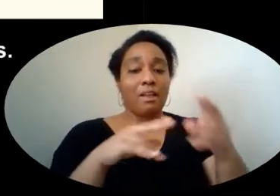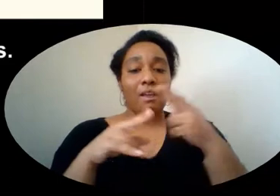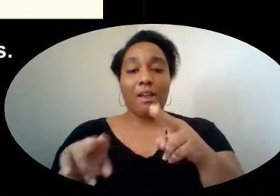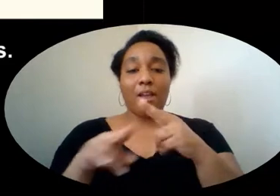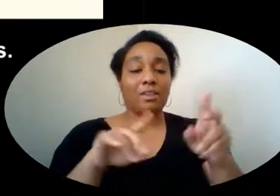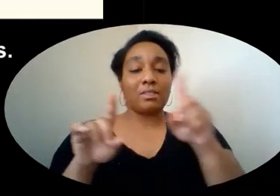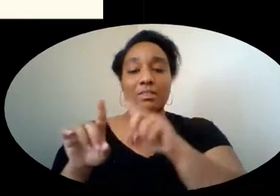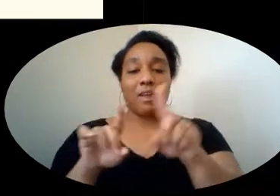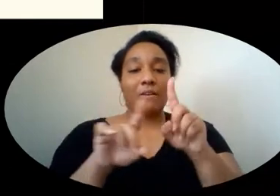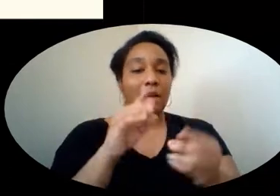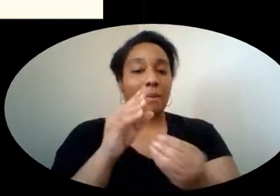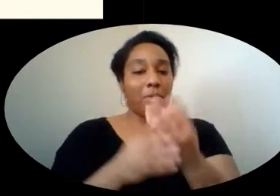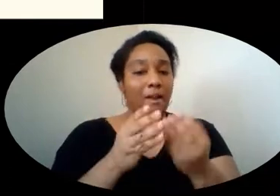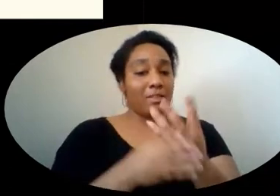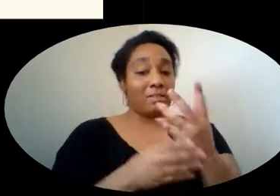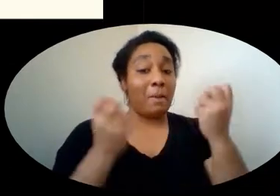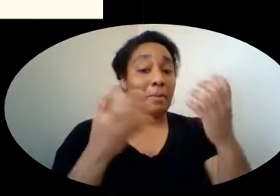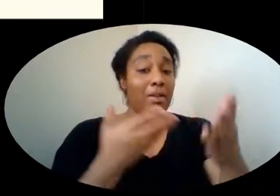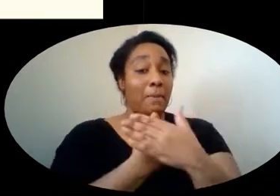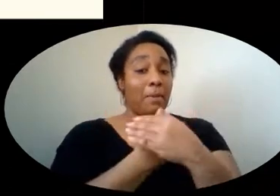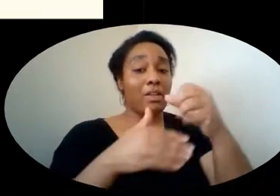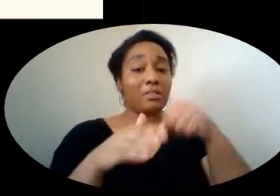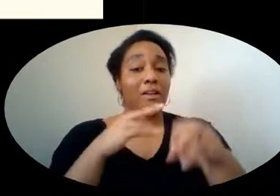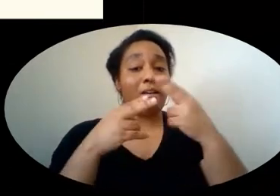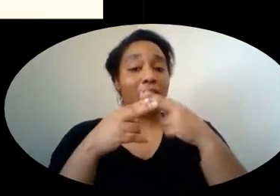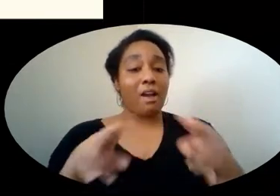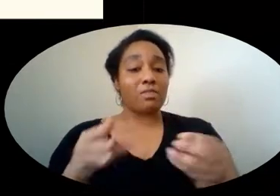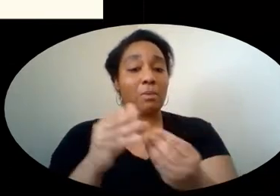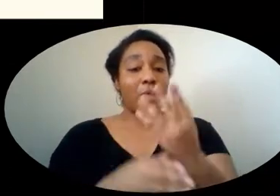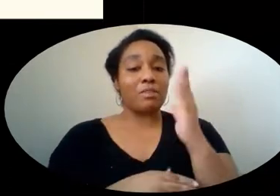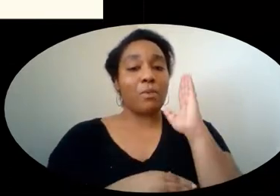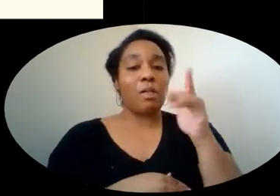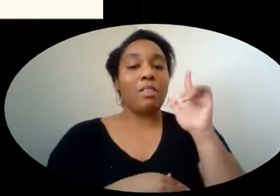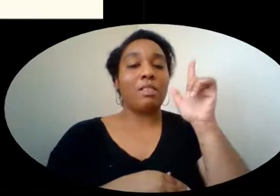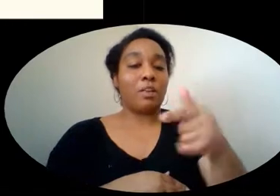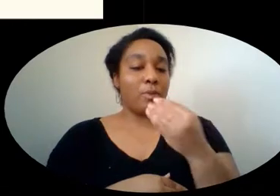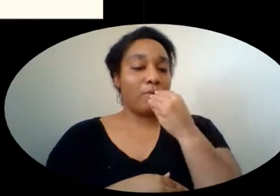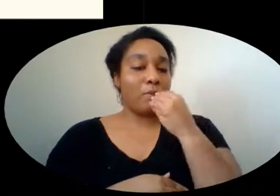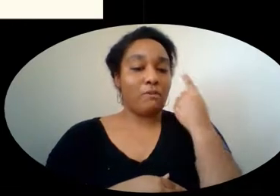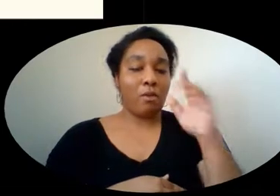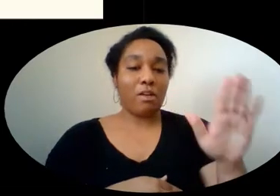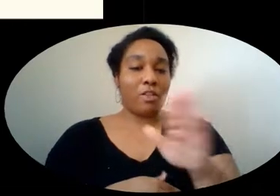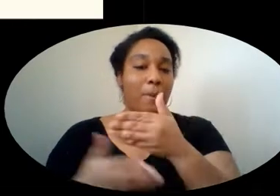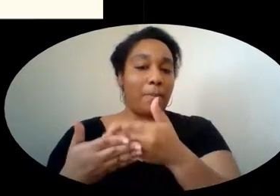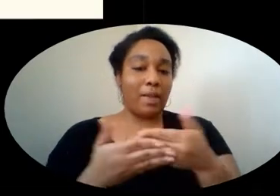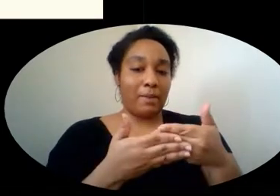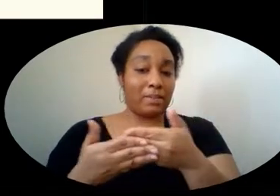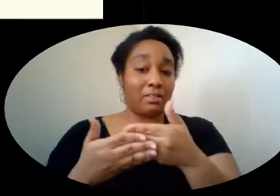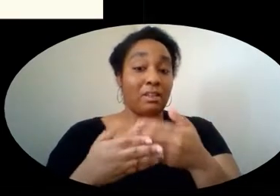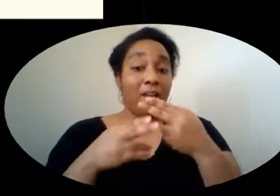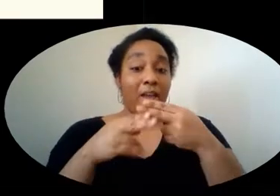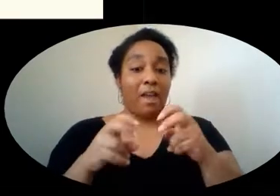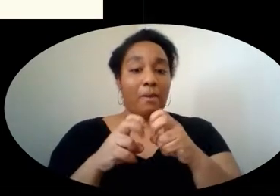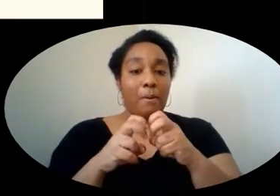plants. Many butterflies lay eggs on plants that will be food for their young. When an egg